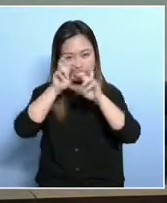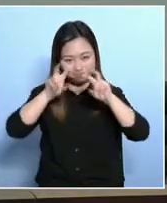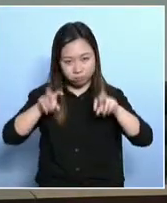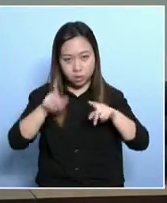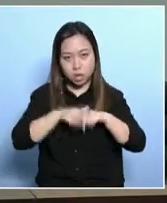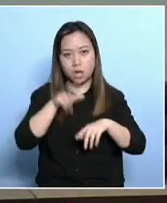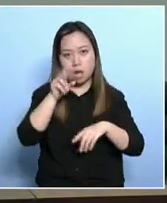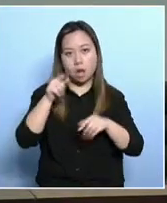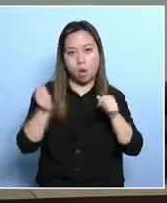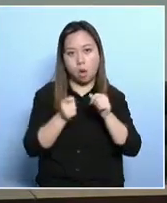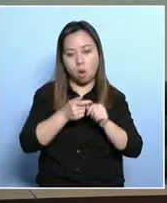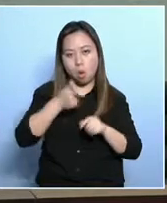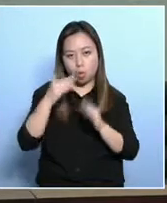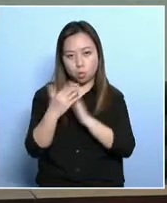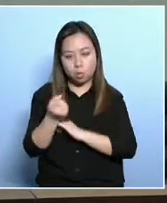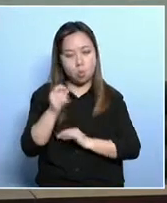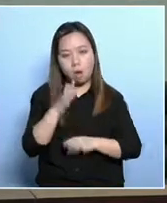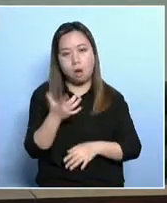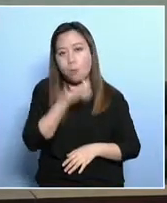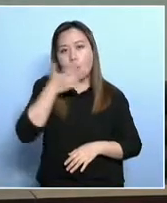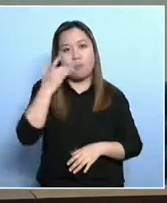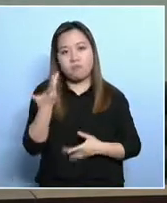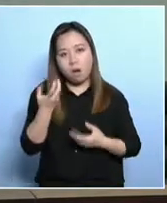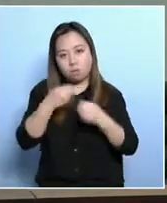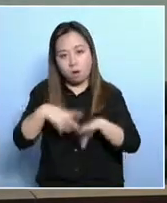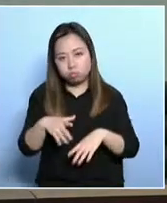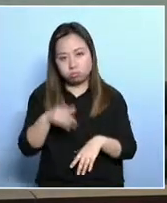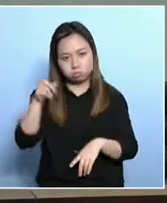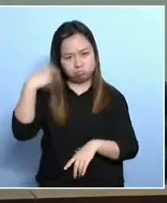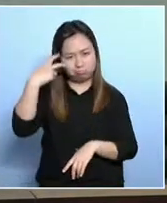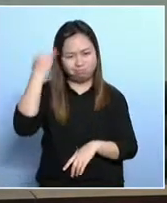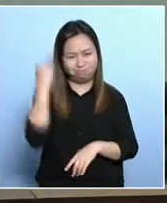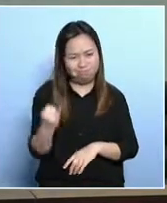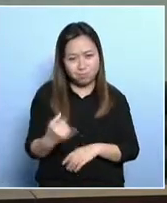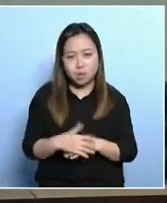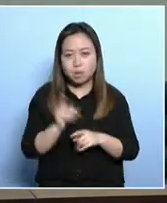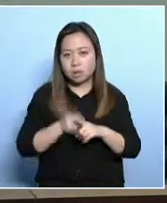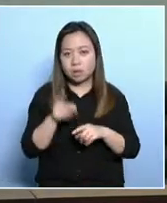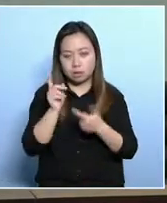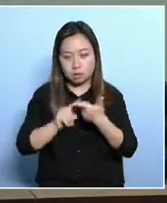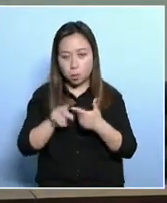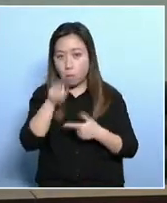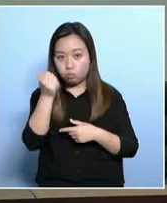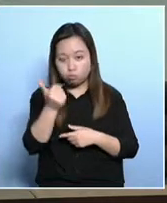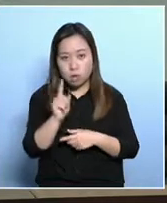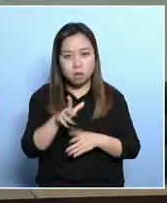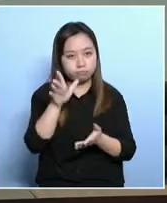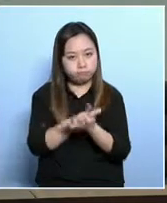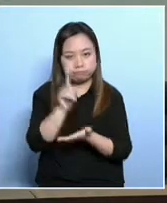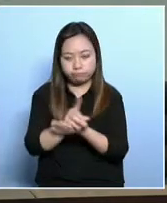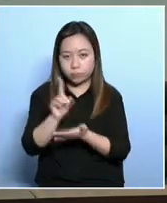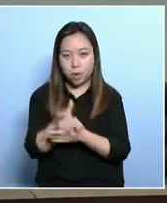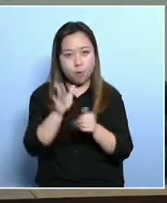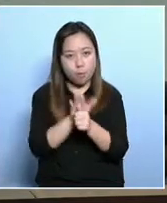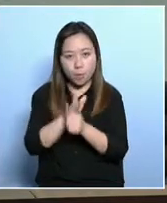unfavorable compared with the Gini coefficient. And if you look at Google, you see Dr. Law saying there's no way to